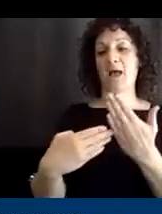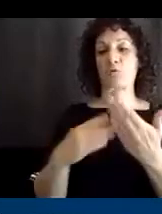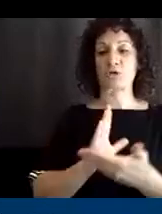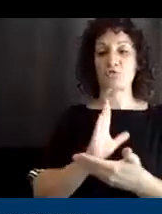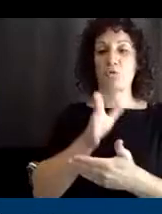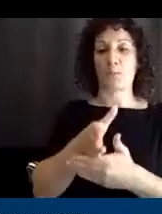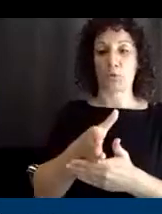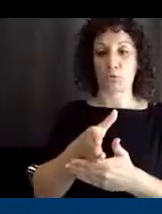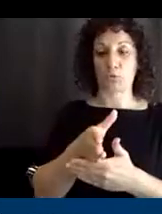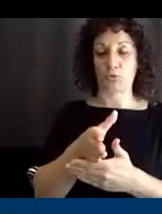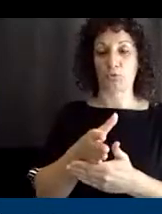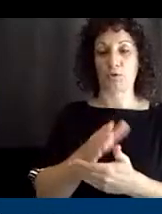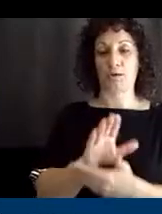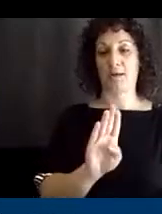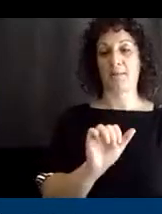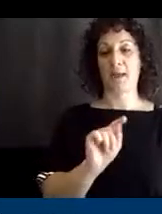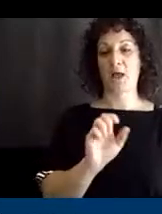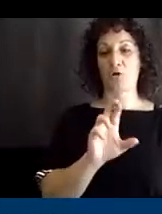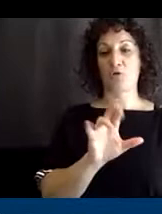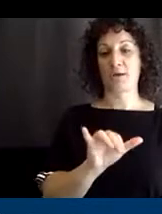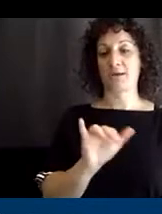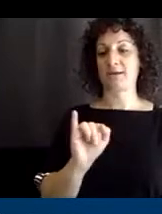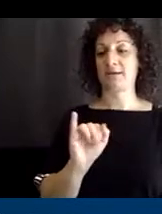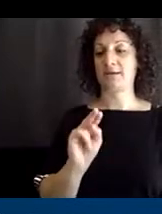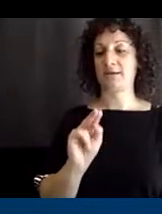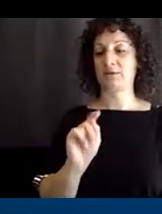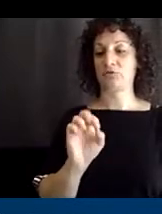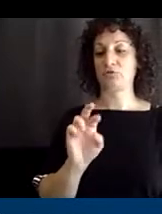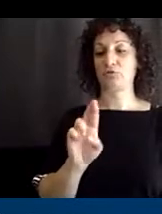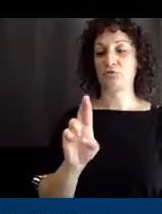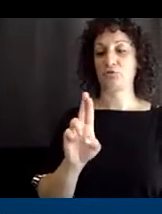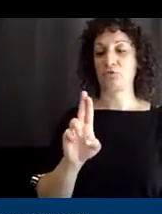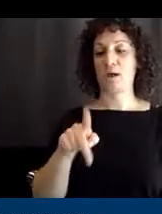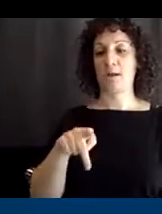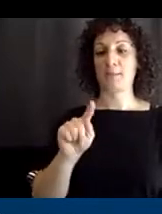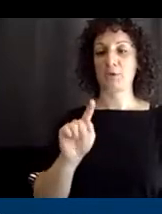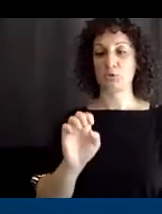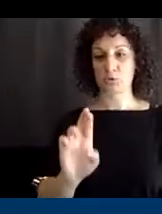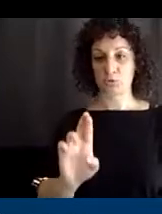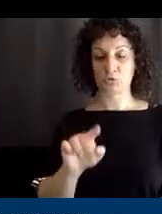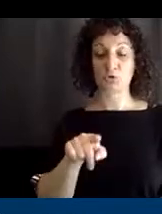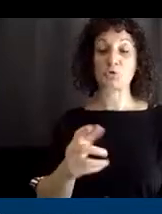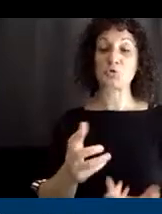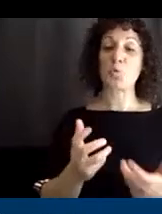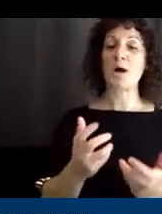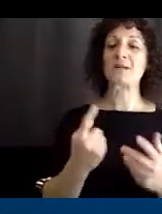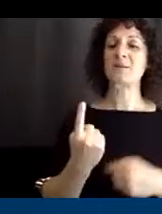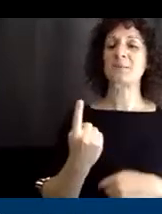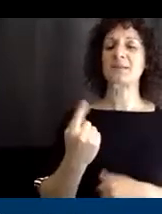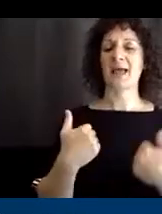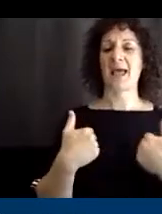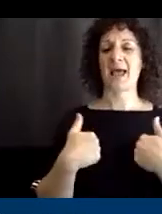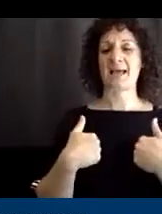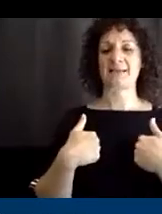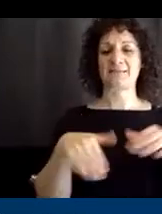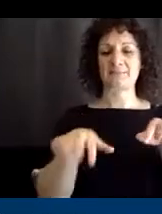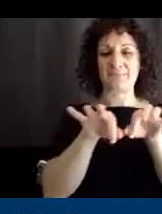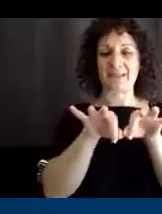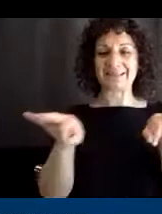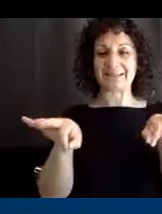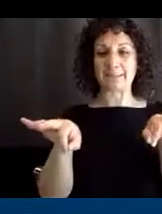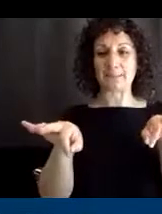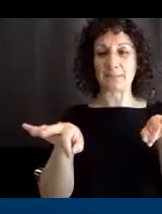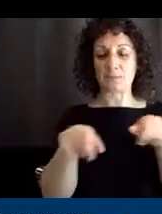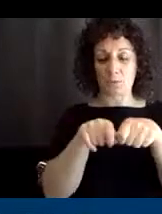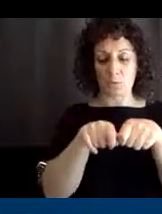interrupter does is it slips into the battery pack. So you want something that has, you know, like maybe a zip pouch and you open it up and it